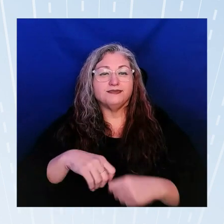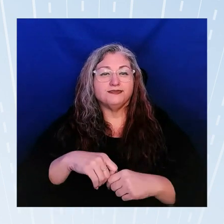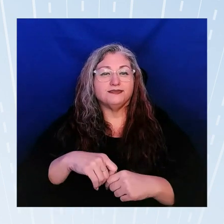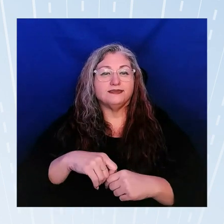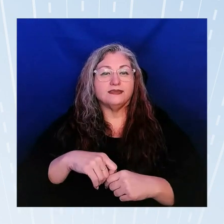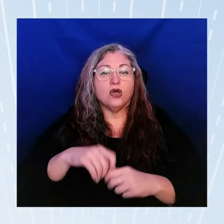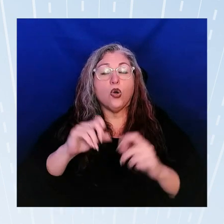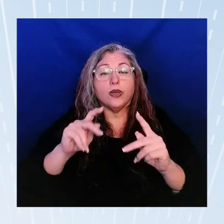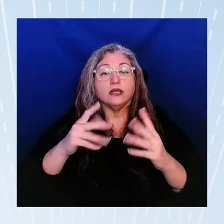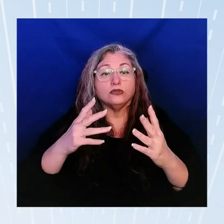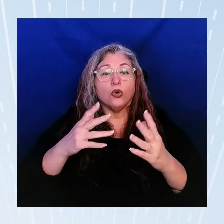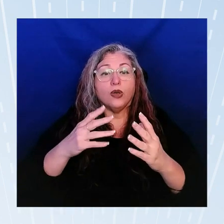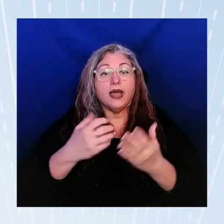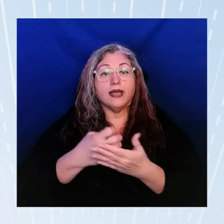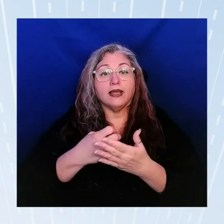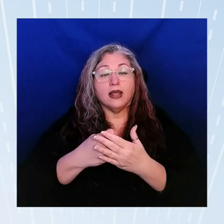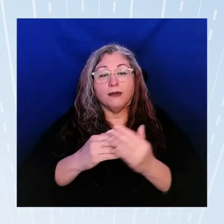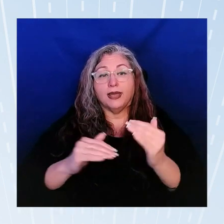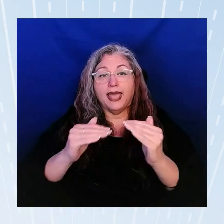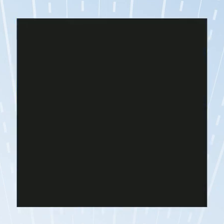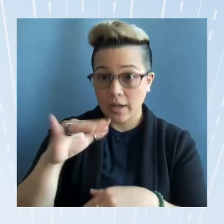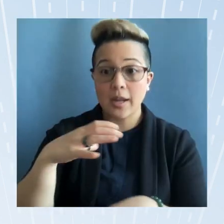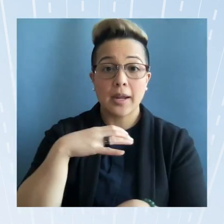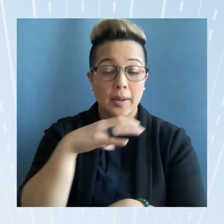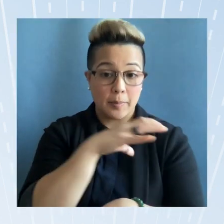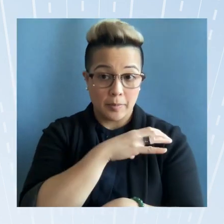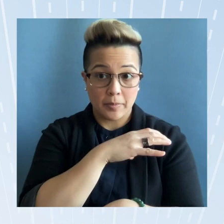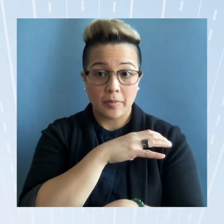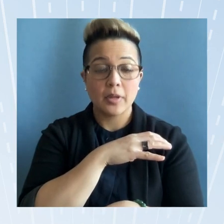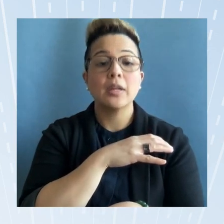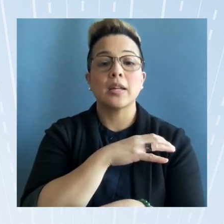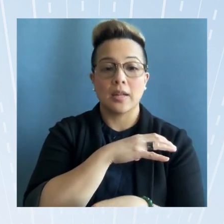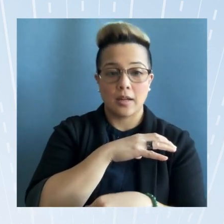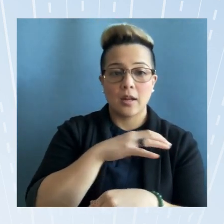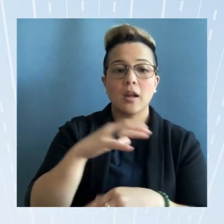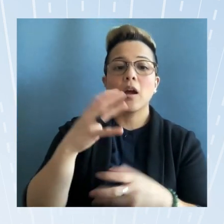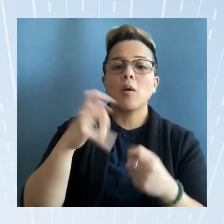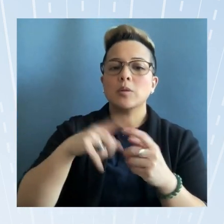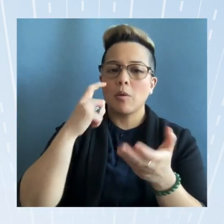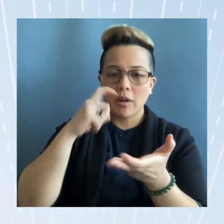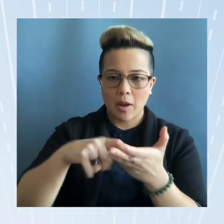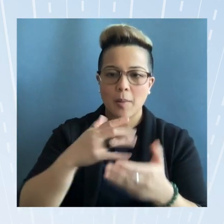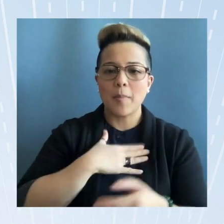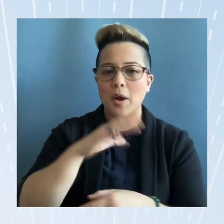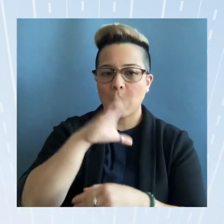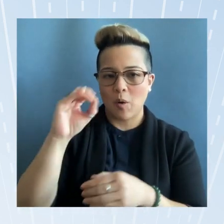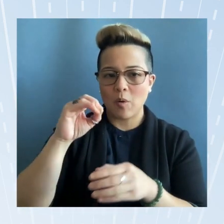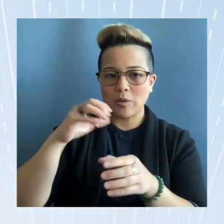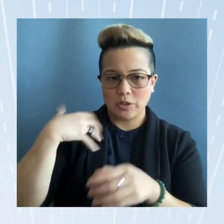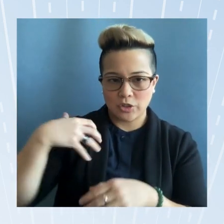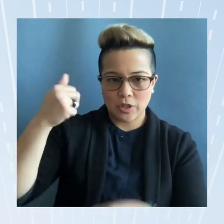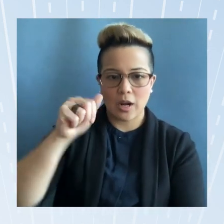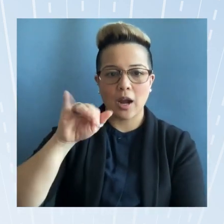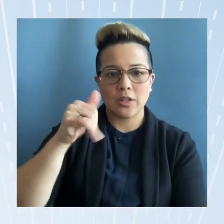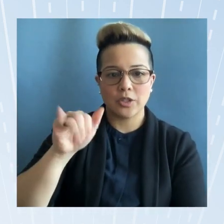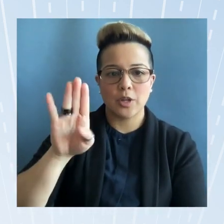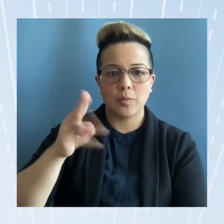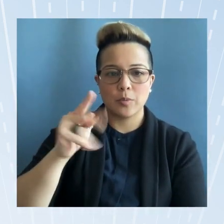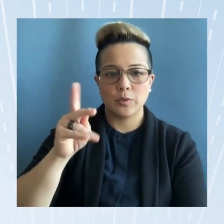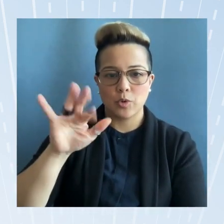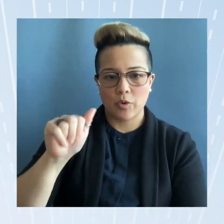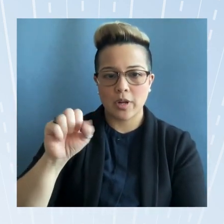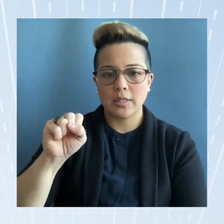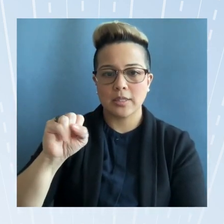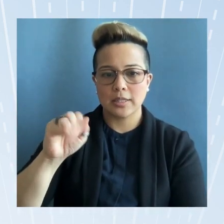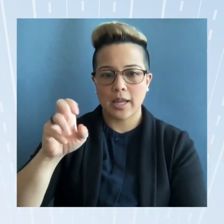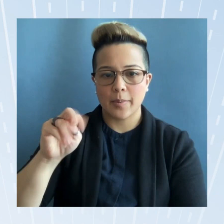okay so the economic equity equity committee um i'd like to acknowledge my co-chairs ajay butaria and simon paying ajay